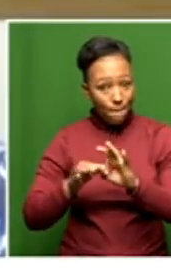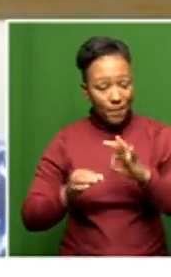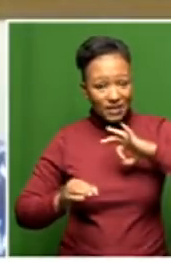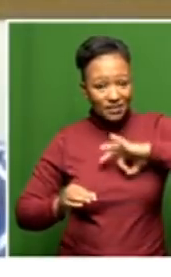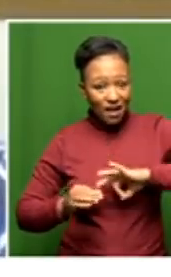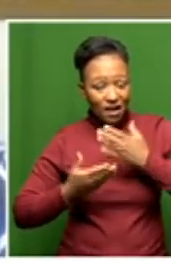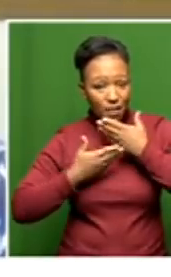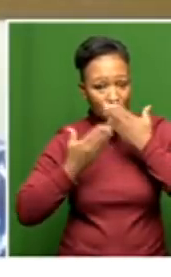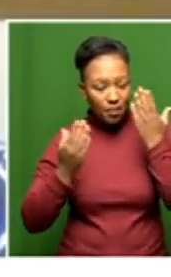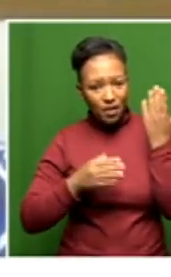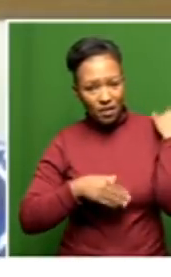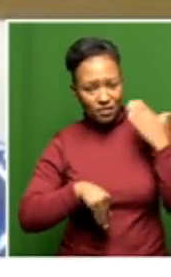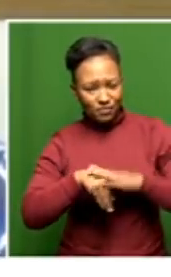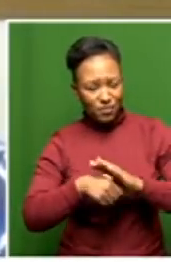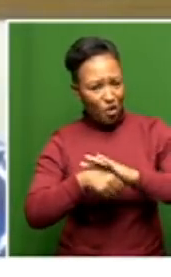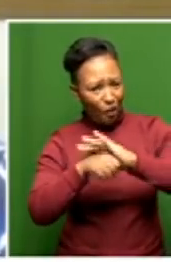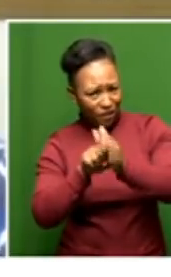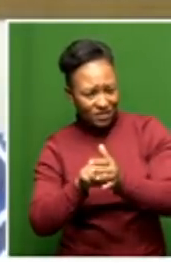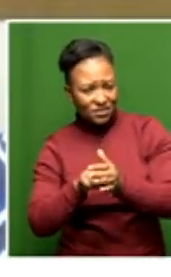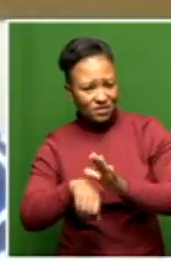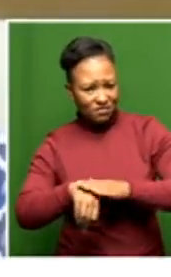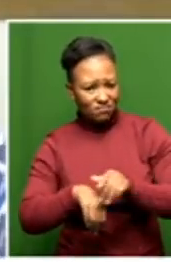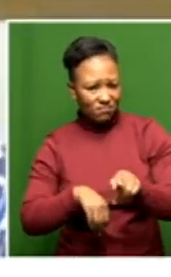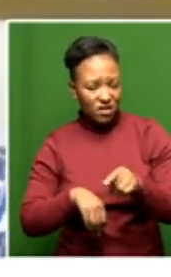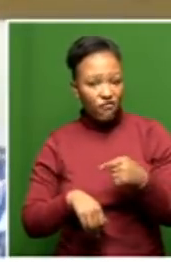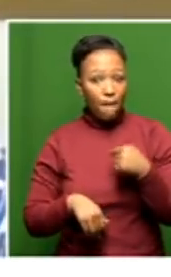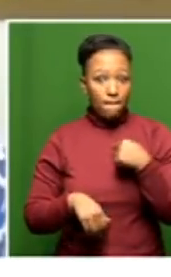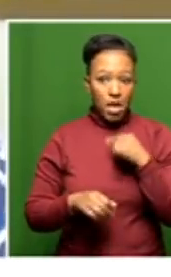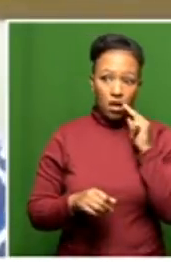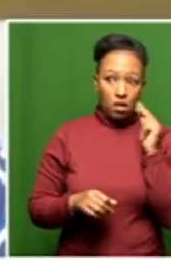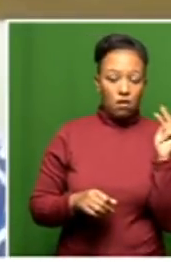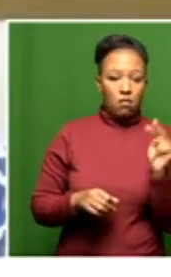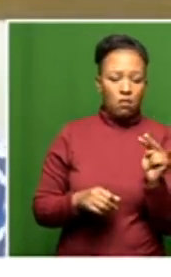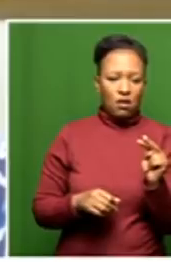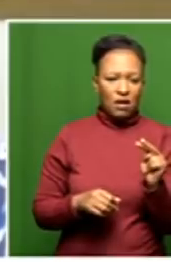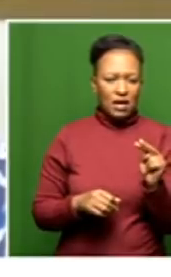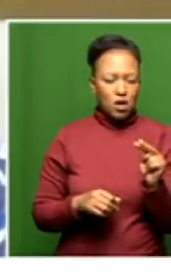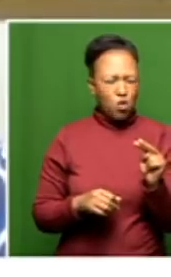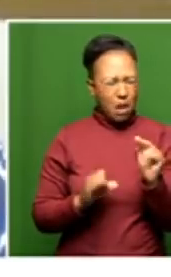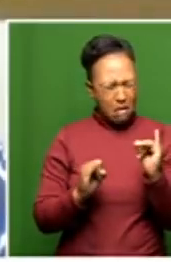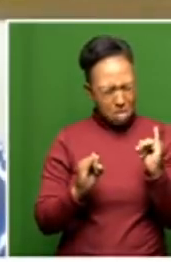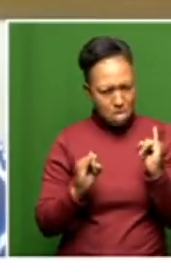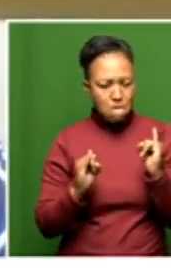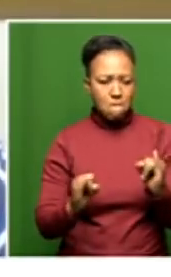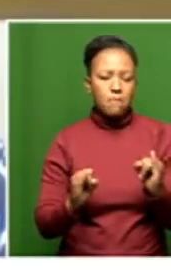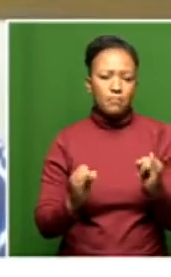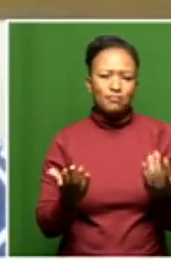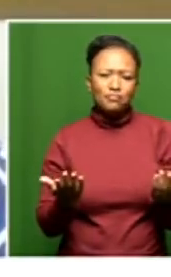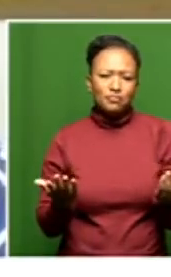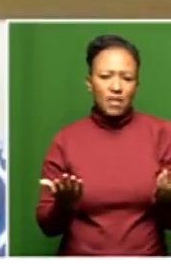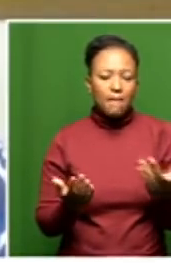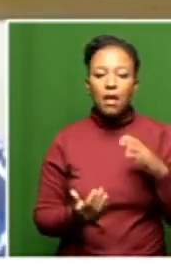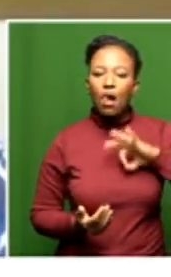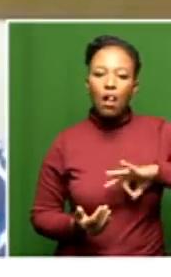at the time during COVID would have been in my point of view unusually cruel. They would have